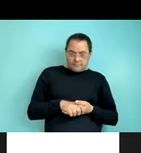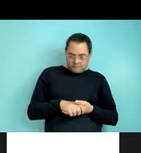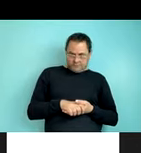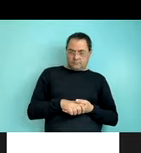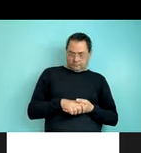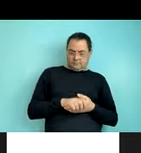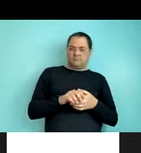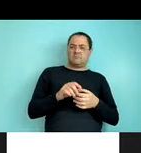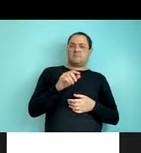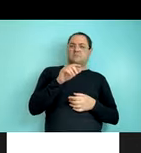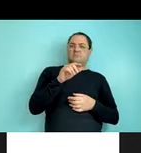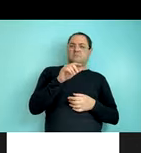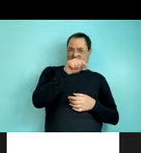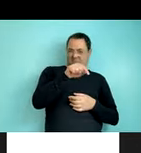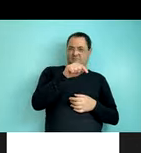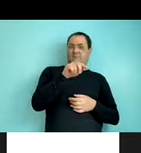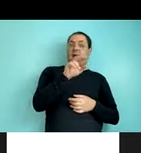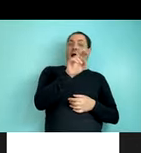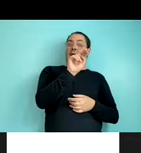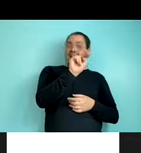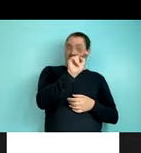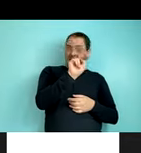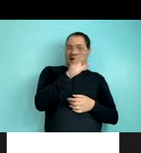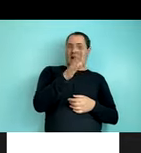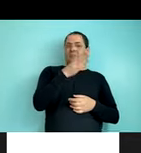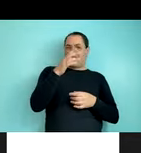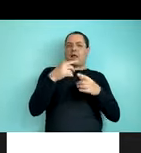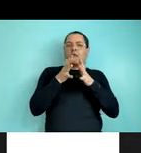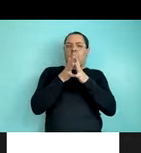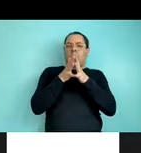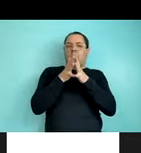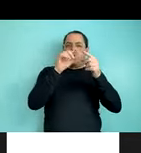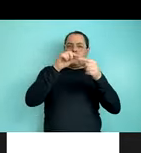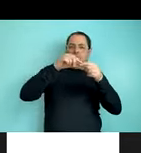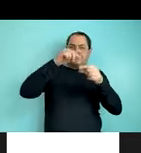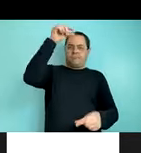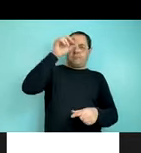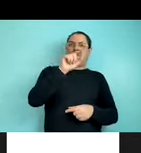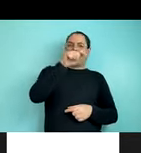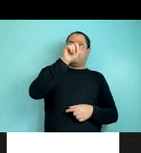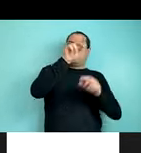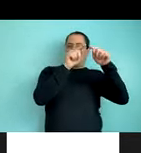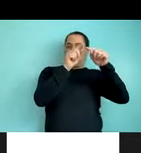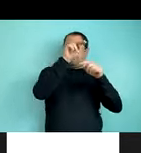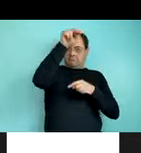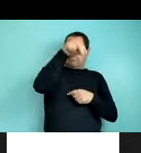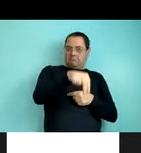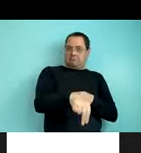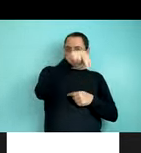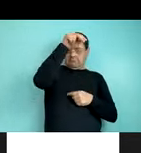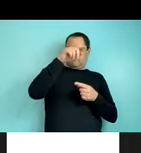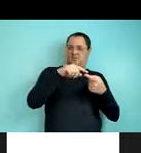So as you saw there, that was the noun first and then the modifier after. But after excluding in videos cases,